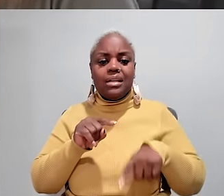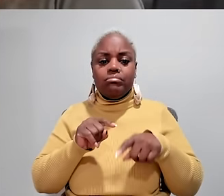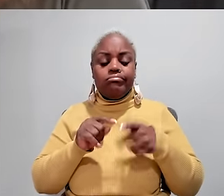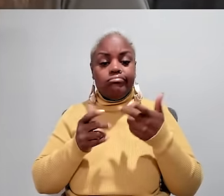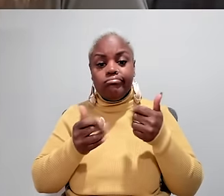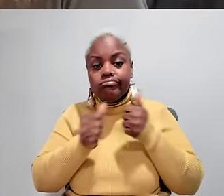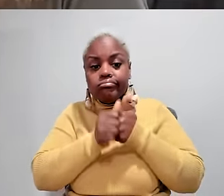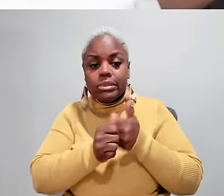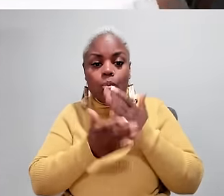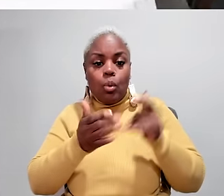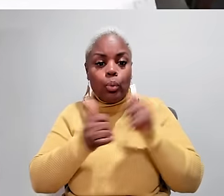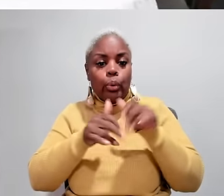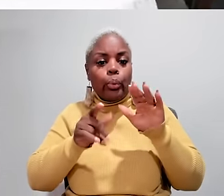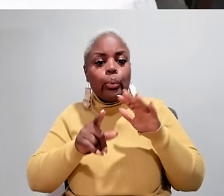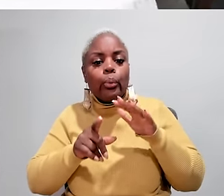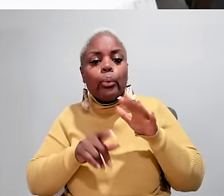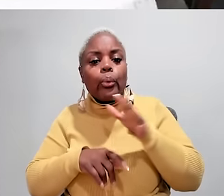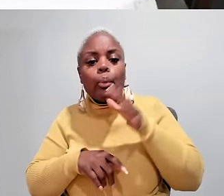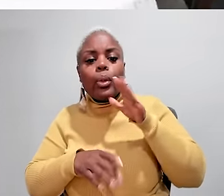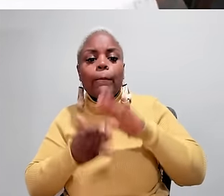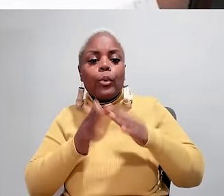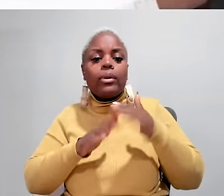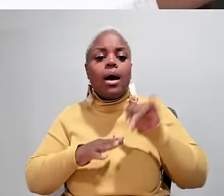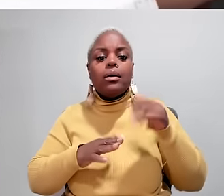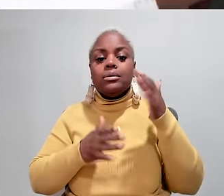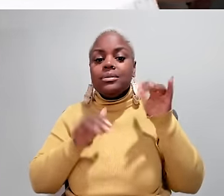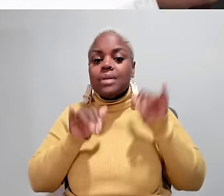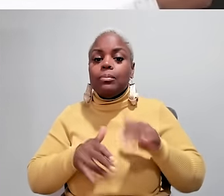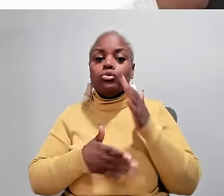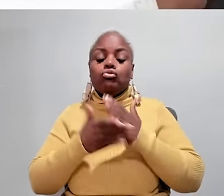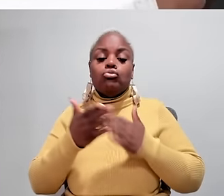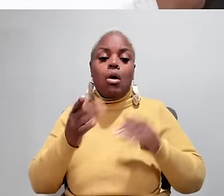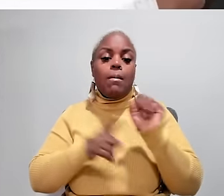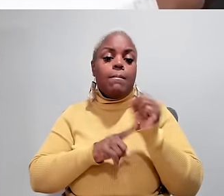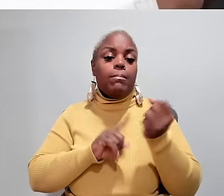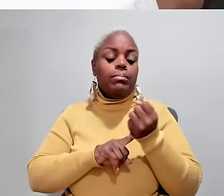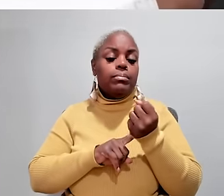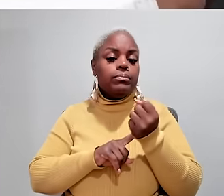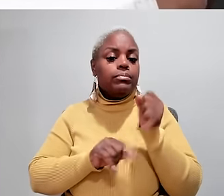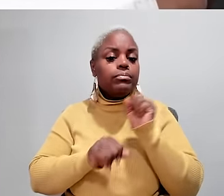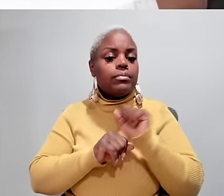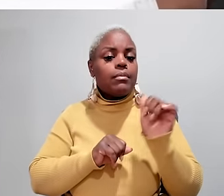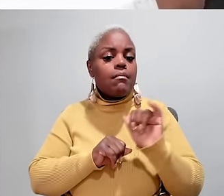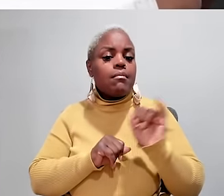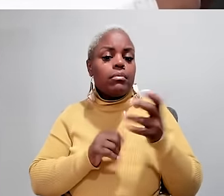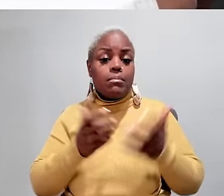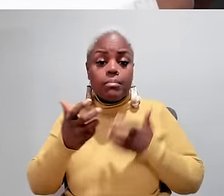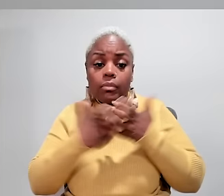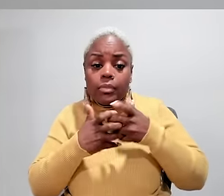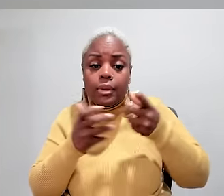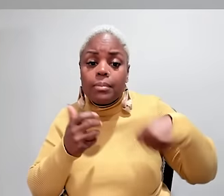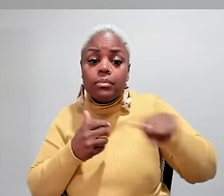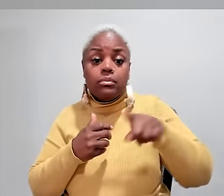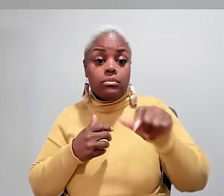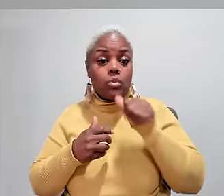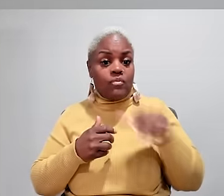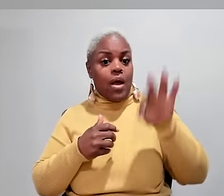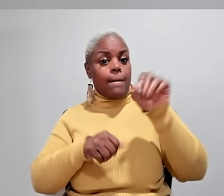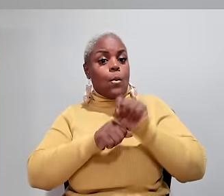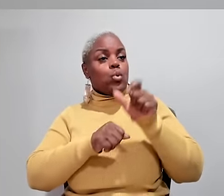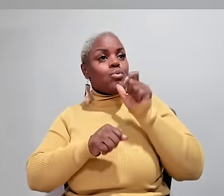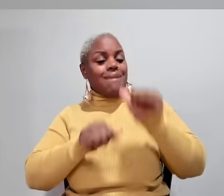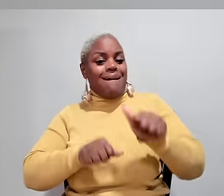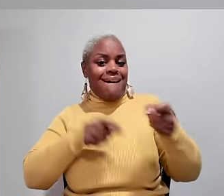anxiety issue. You can't just stick somebody in a rural community like this in some job and say, well,